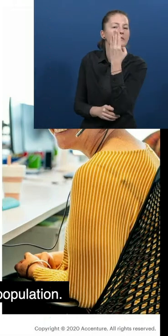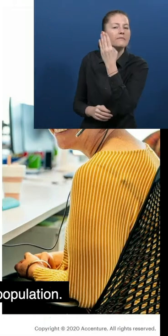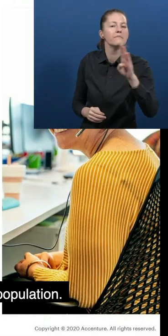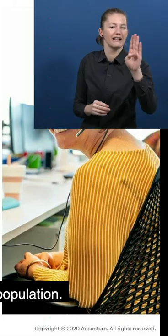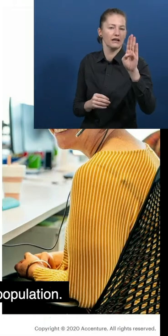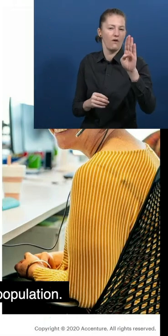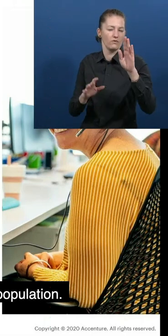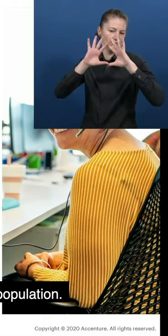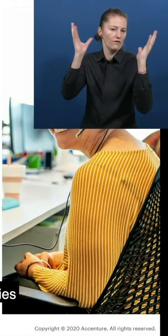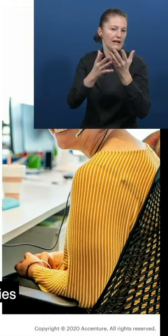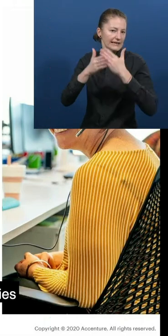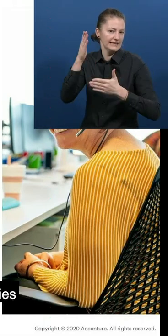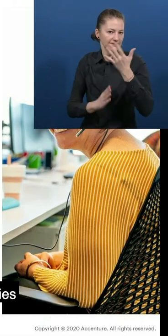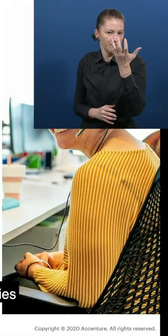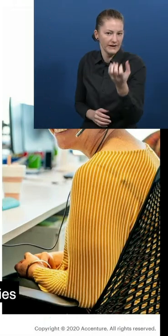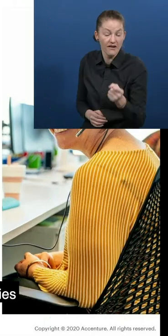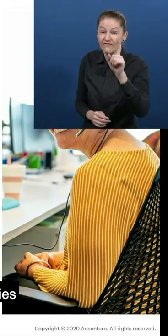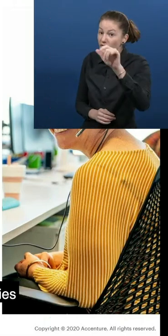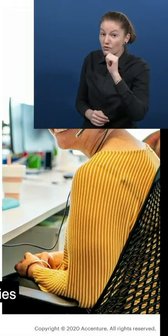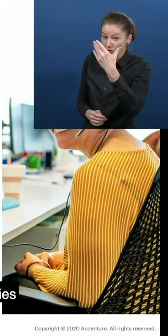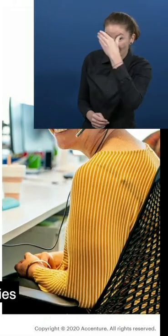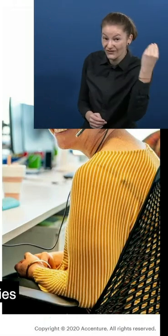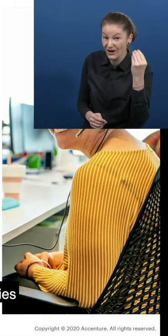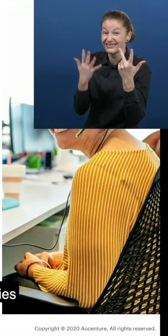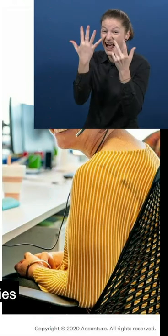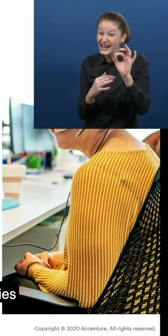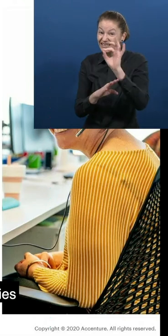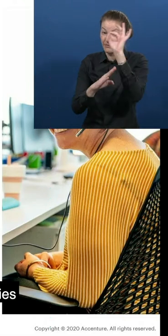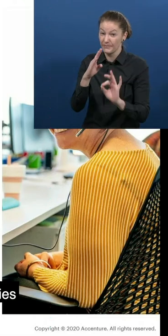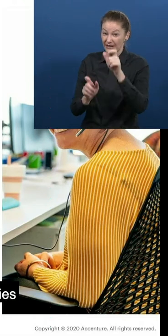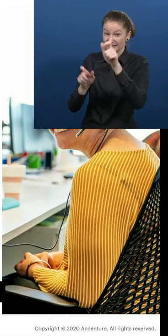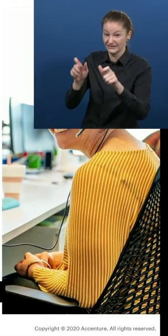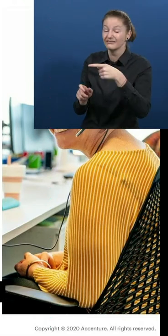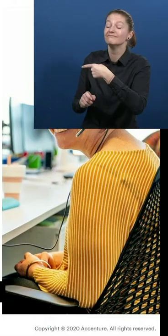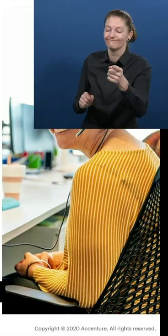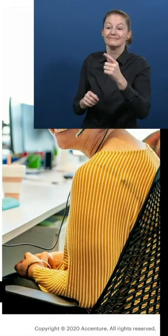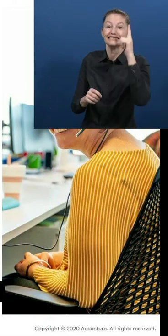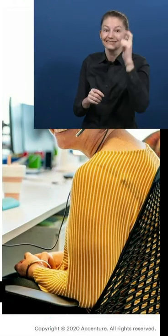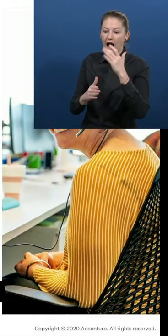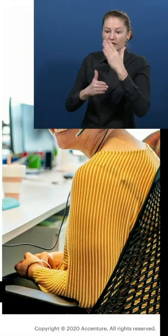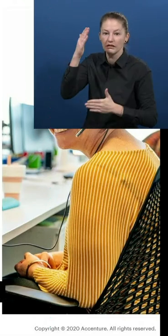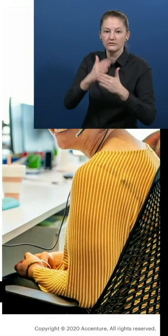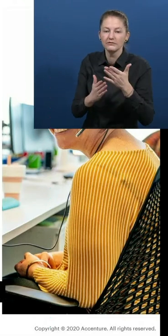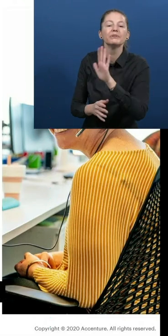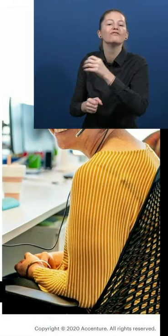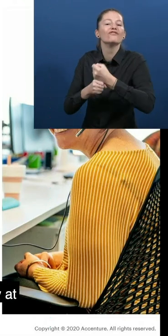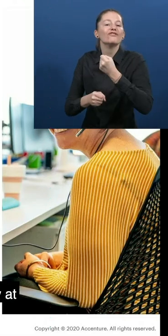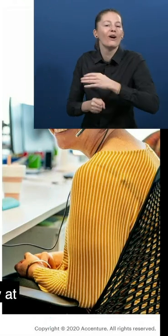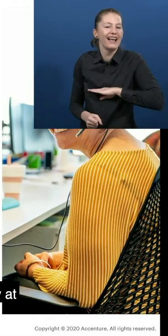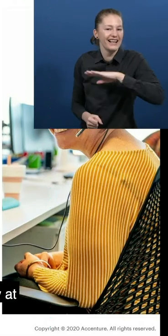the world's population. And important not to forget, 80% of disabilities emerge when people are of working age,